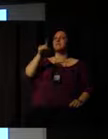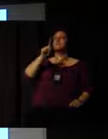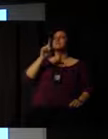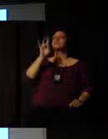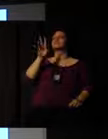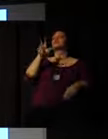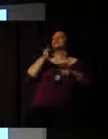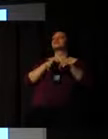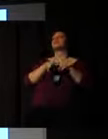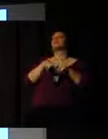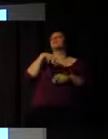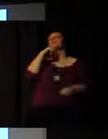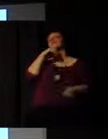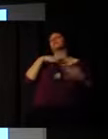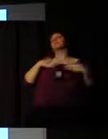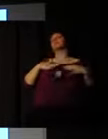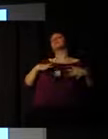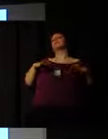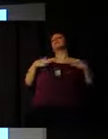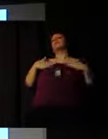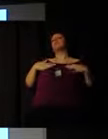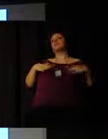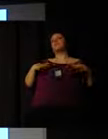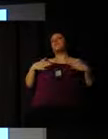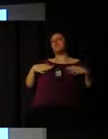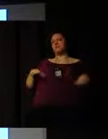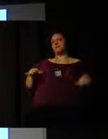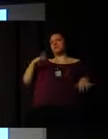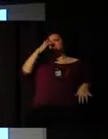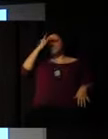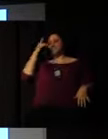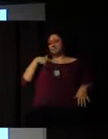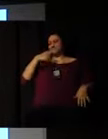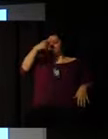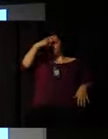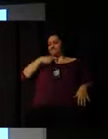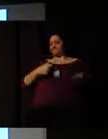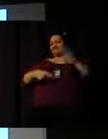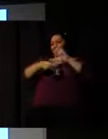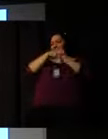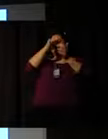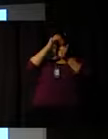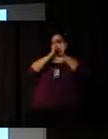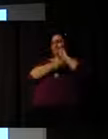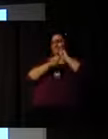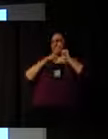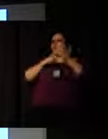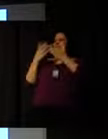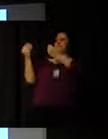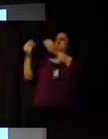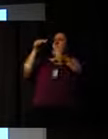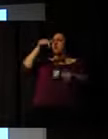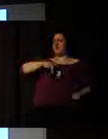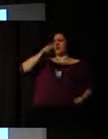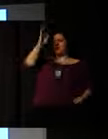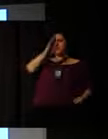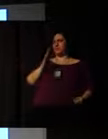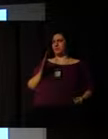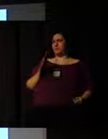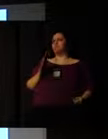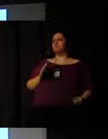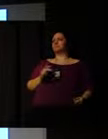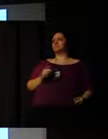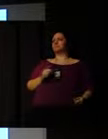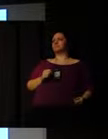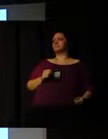For the sport personalities, I'm sure in Brazil there's a number of sport personalities. I'm talking specifically in our sector, sport for development.